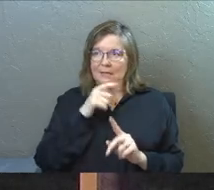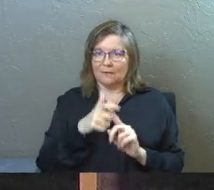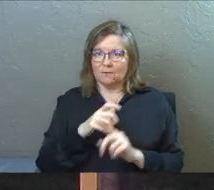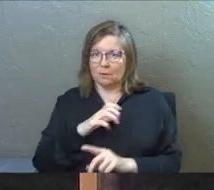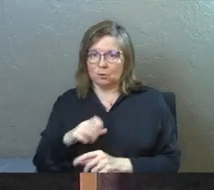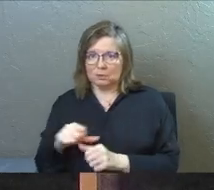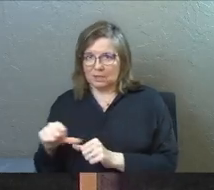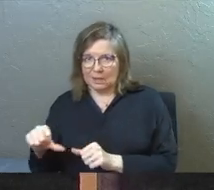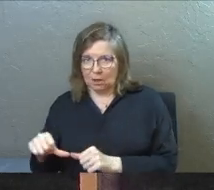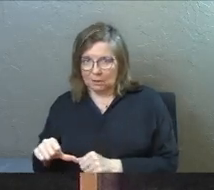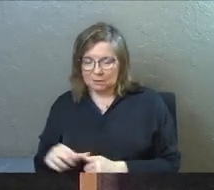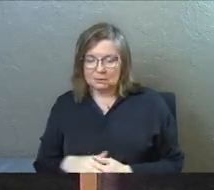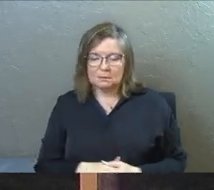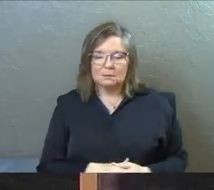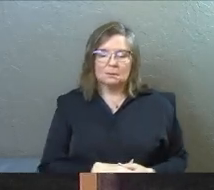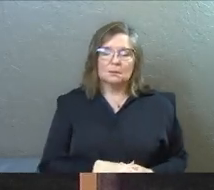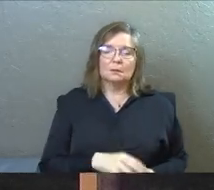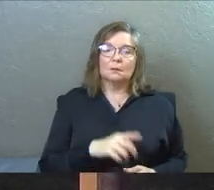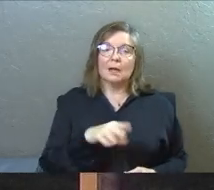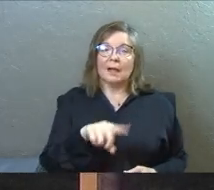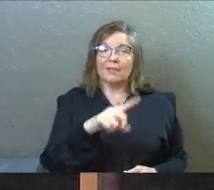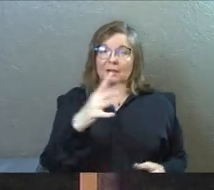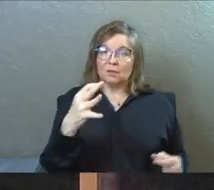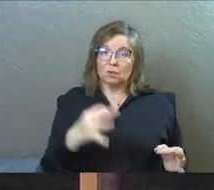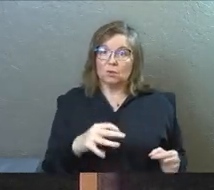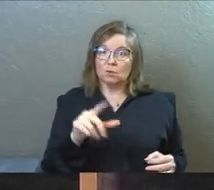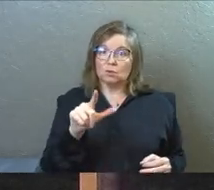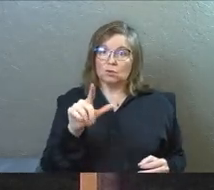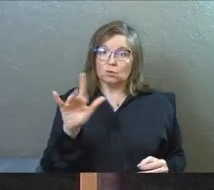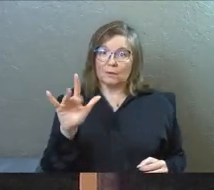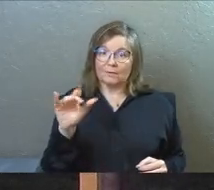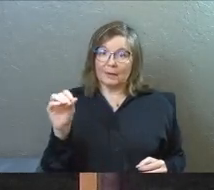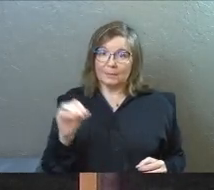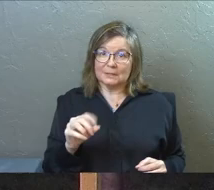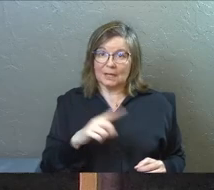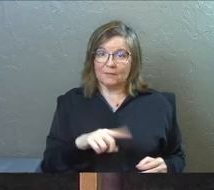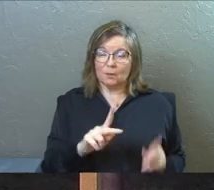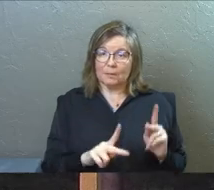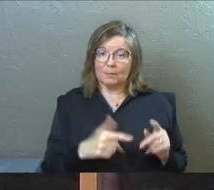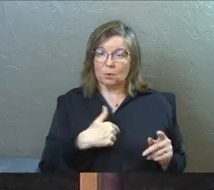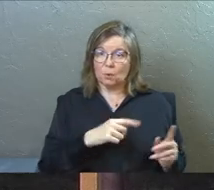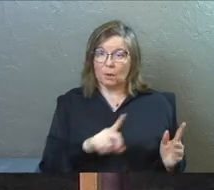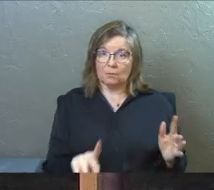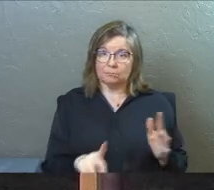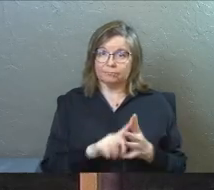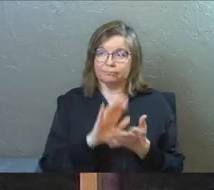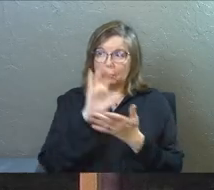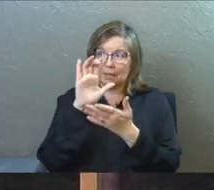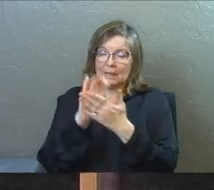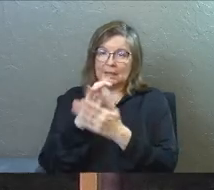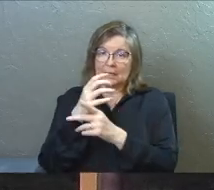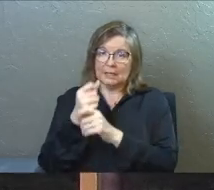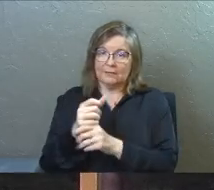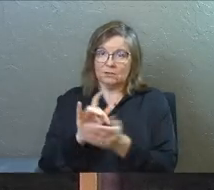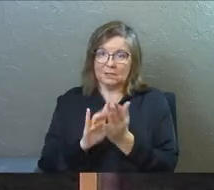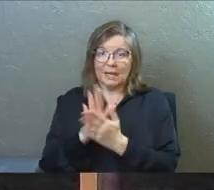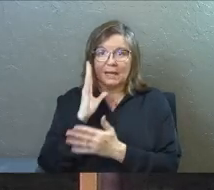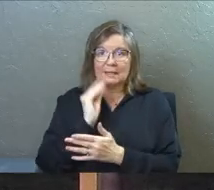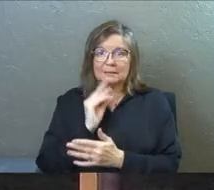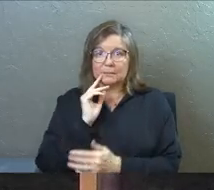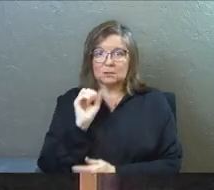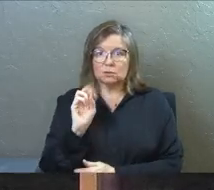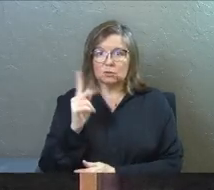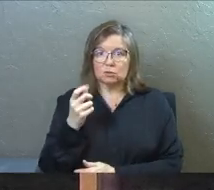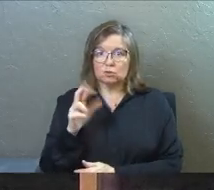Christian areas. And they concluded that 25% of those people who had come to Jesus had experienced a